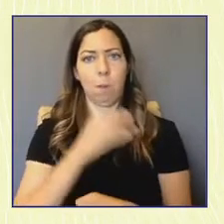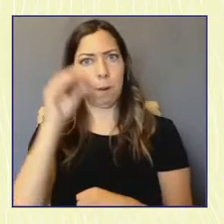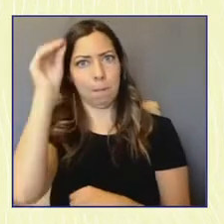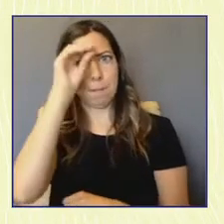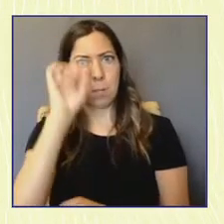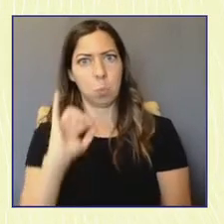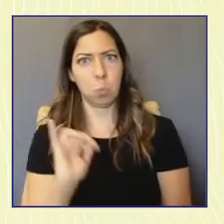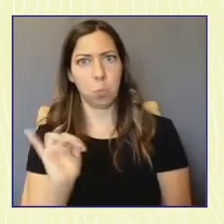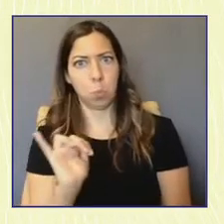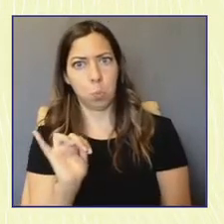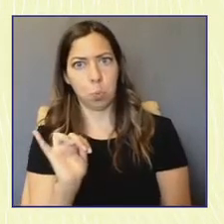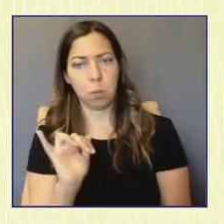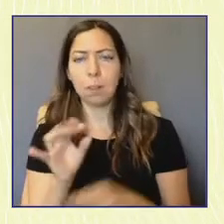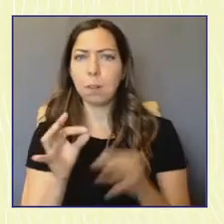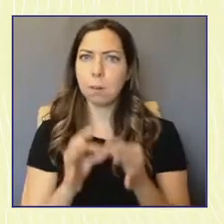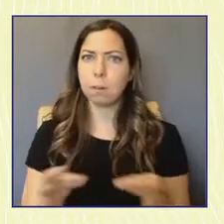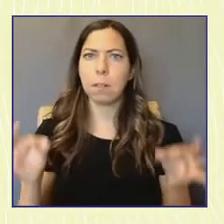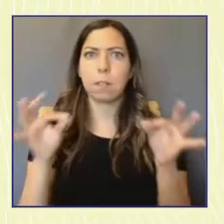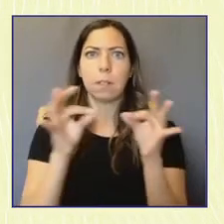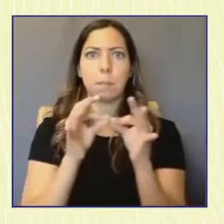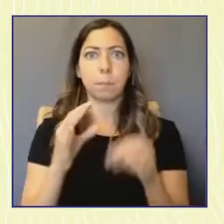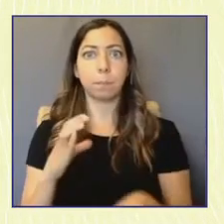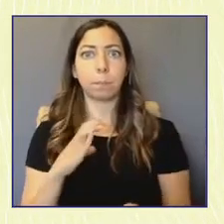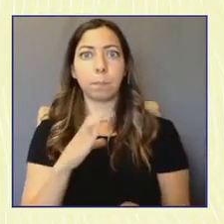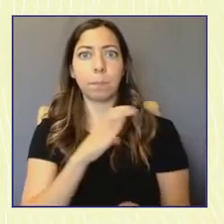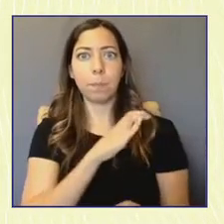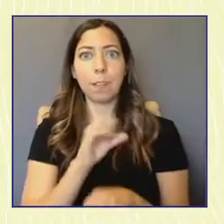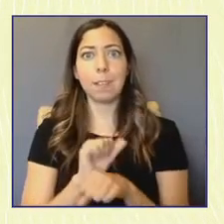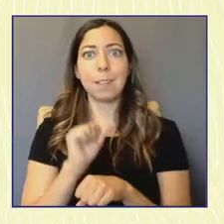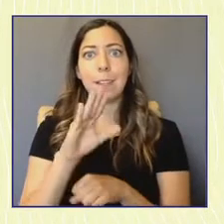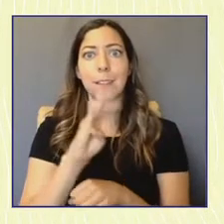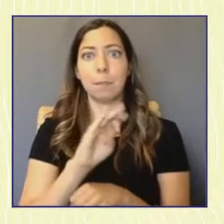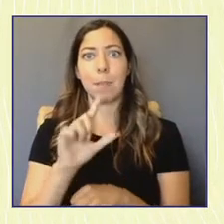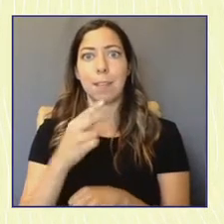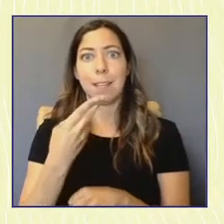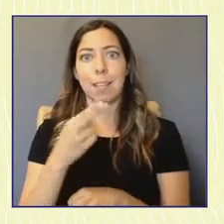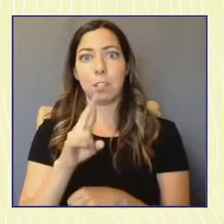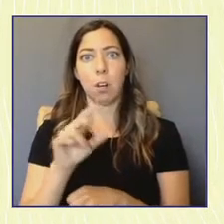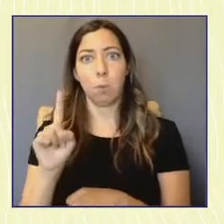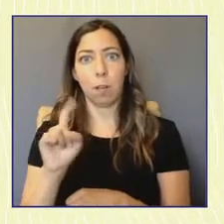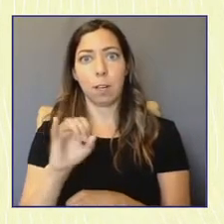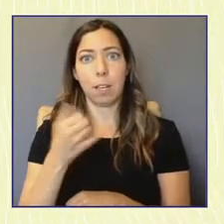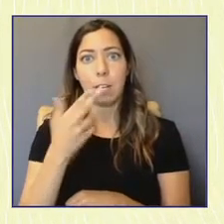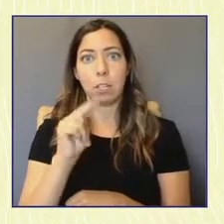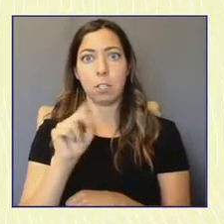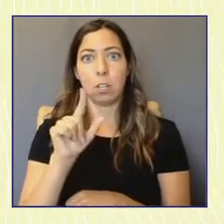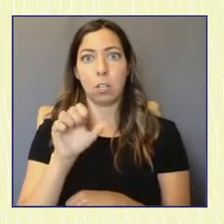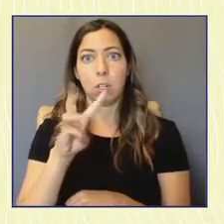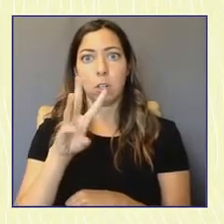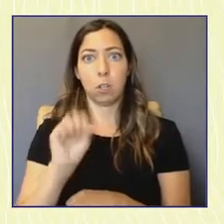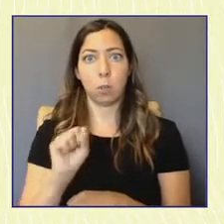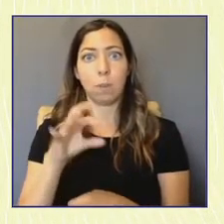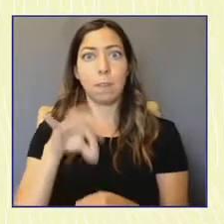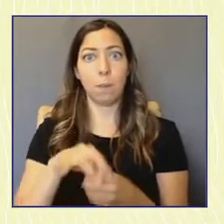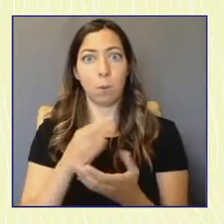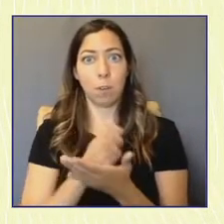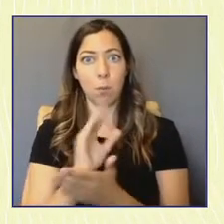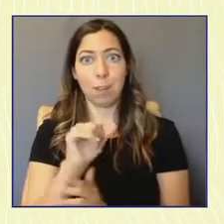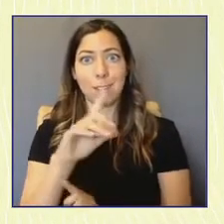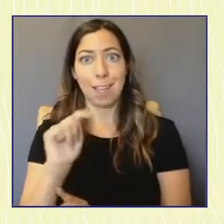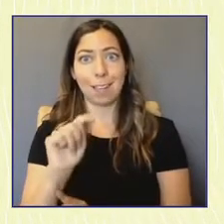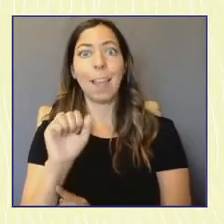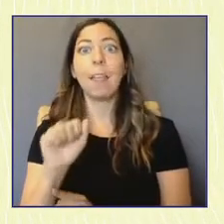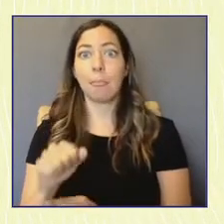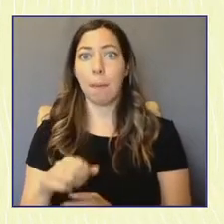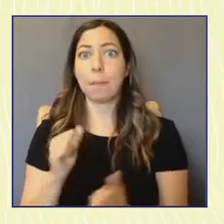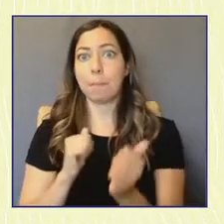that Congress sends bills like H.R.1 and the John Lewis Voting Rights Act to President Biden's desk. These bills are our